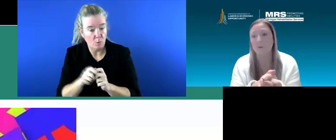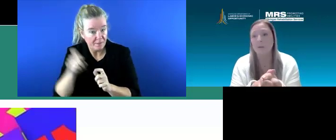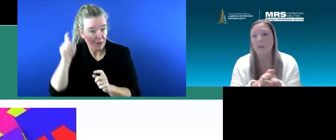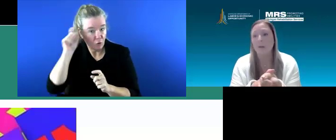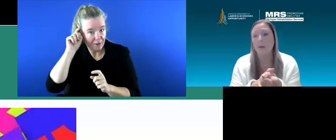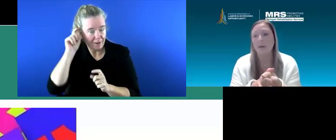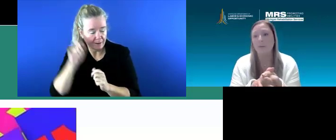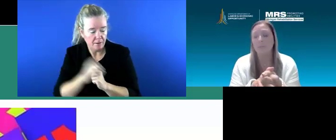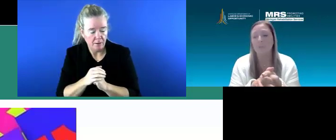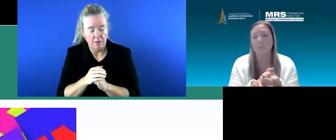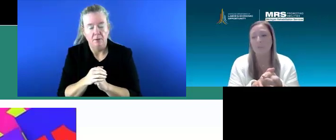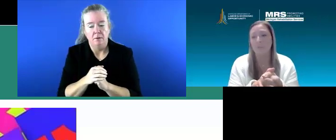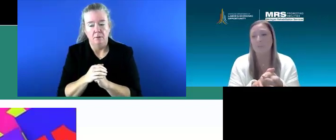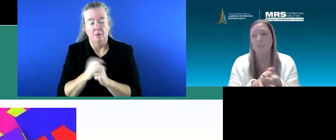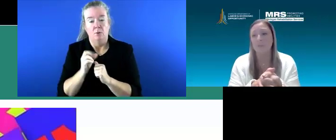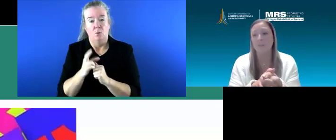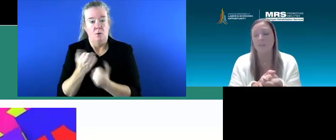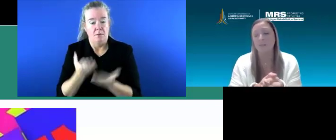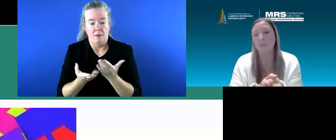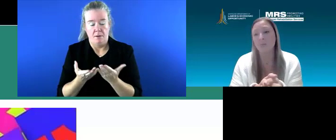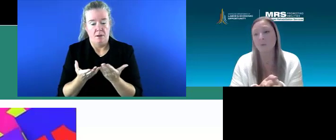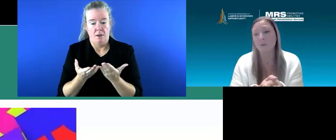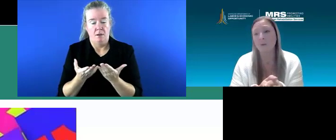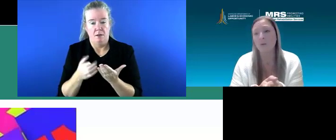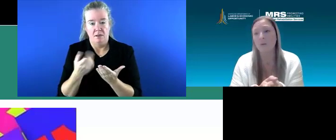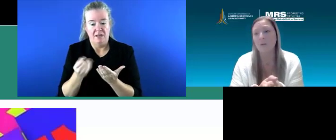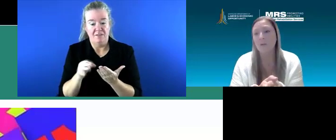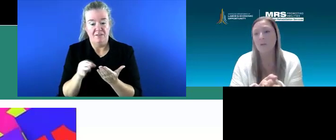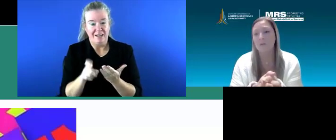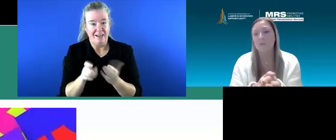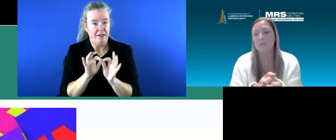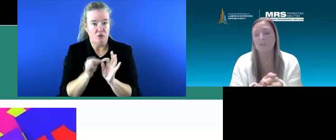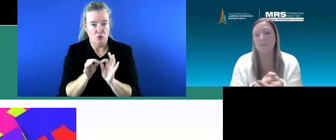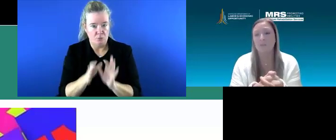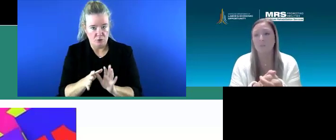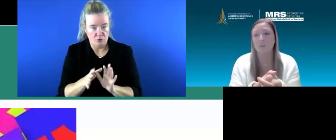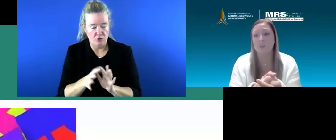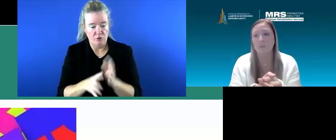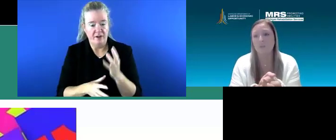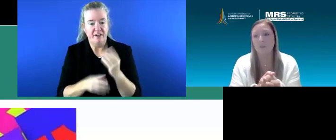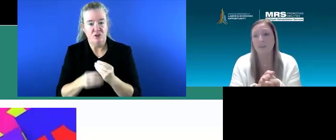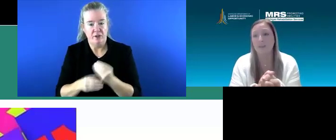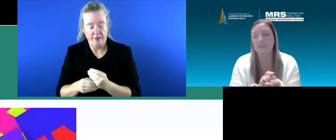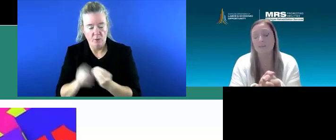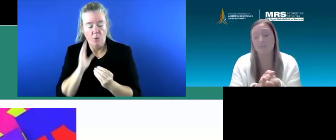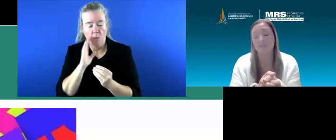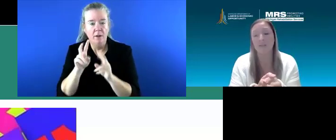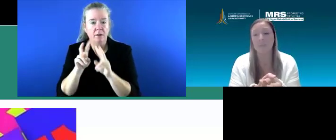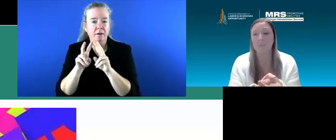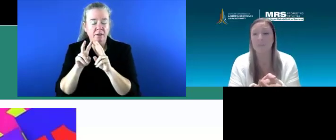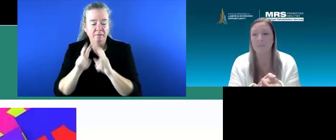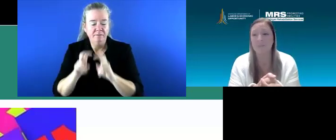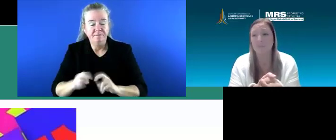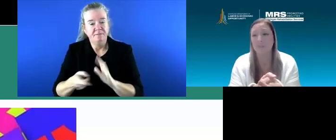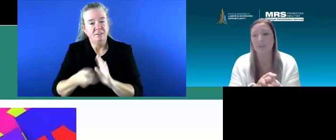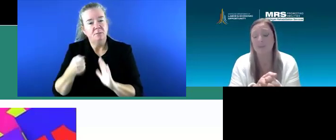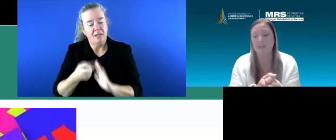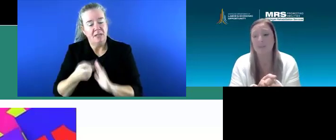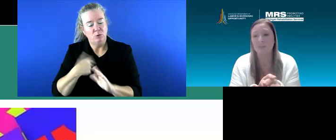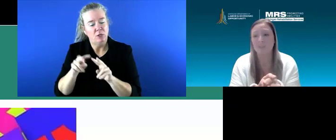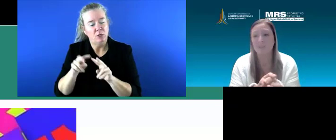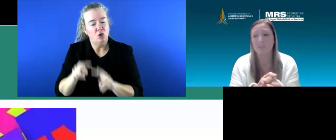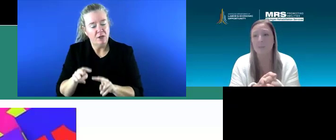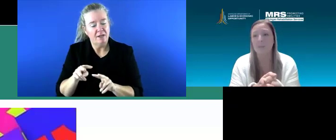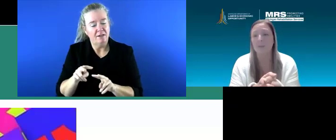or being able to need an interpreter. Additionally, too, we're going to look at sometimes we look at that